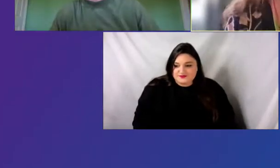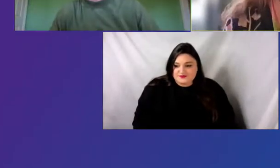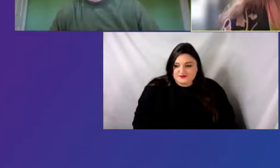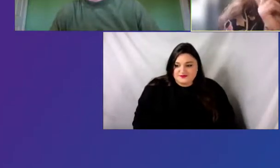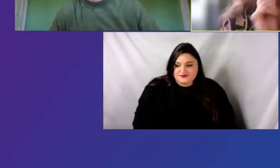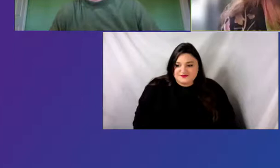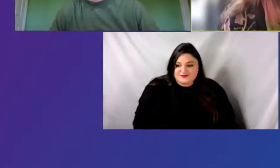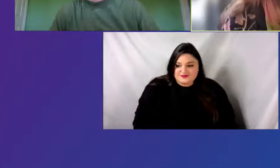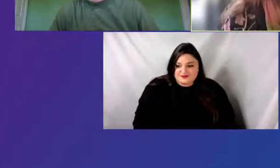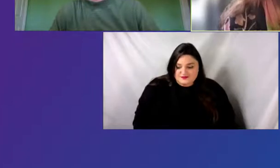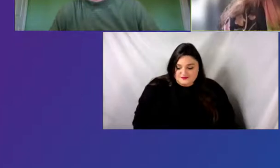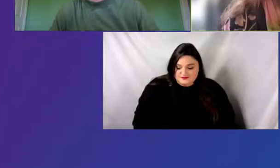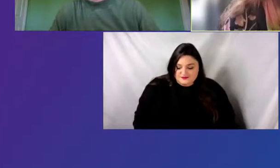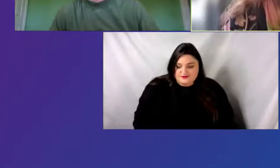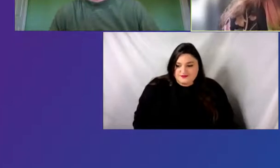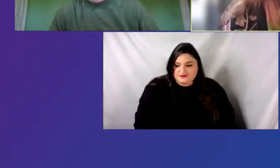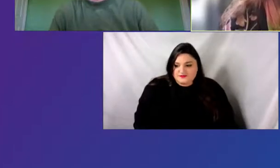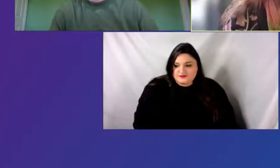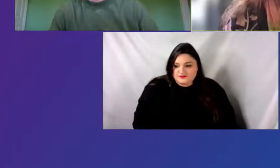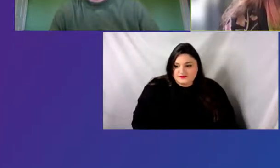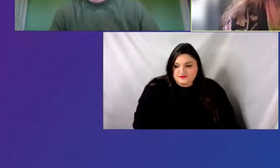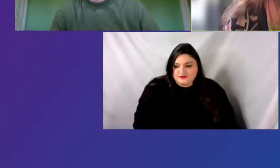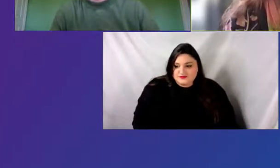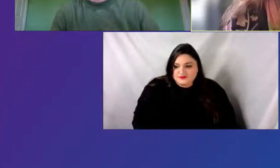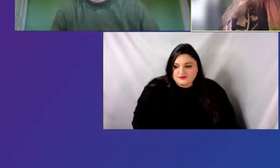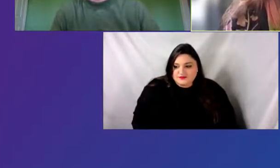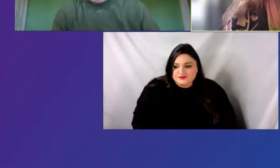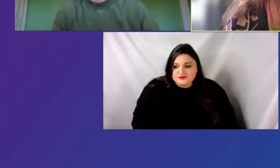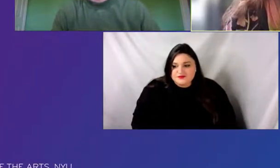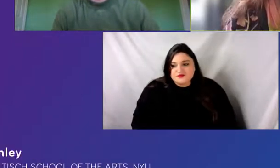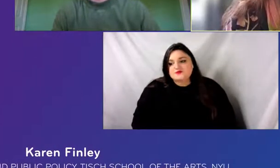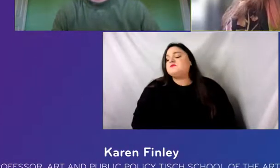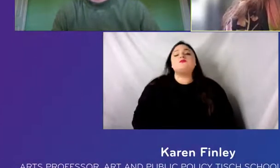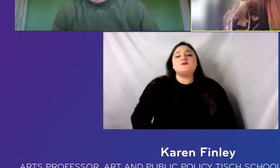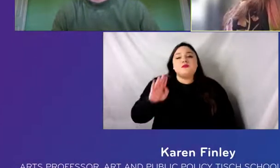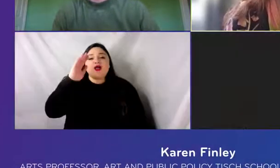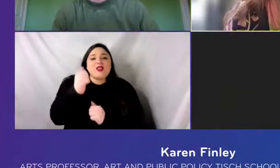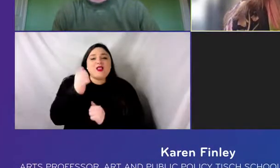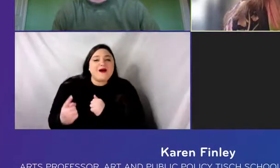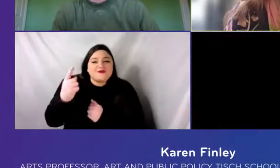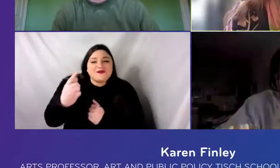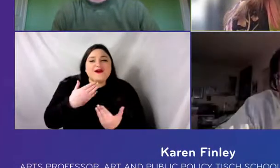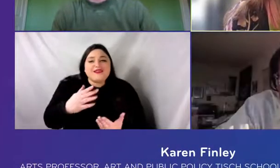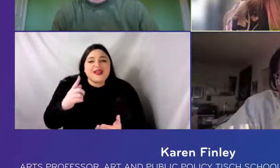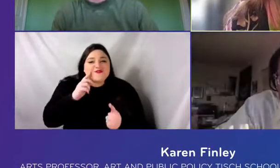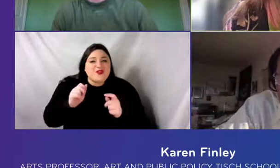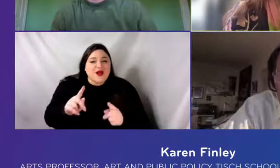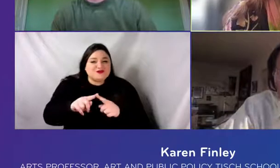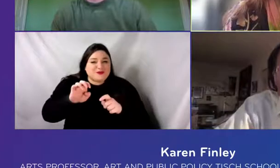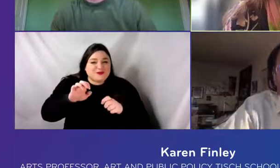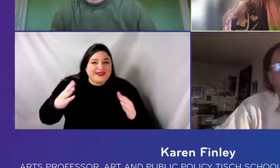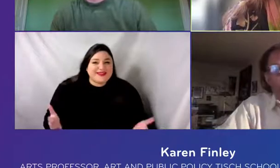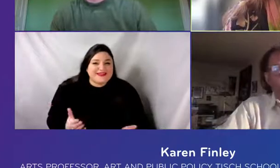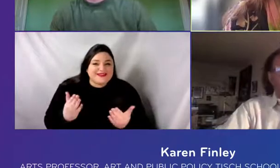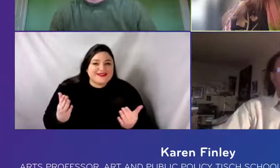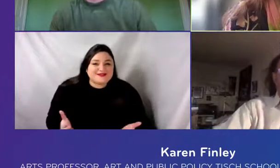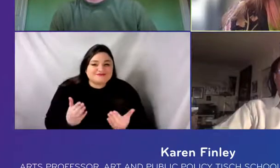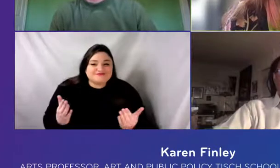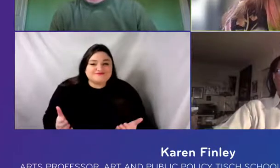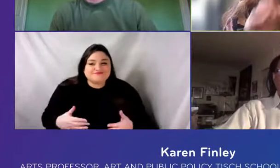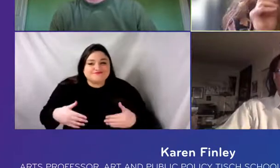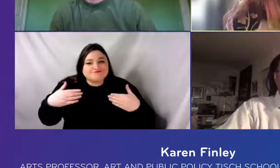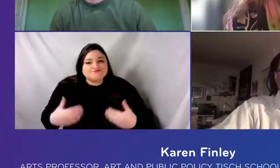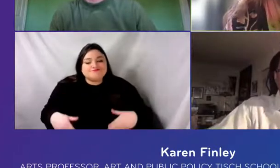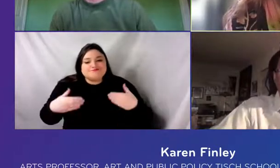Hello, everyone. Thank you for the opportunity to be here. It's really a wonderful